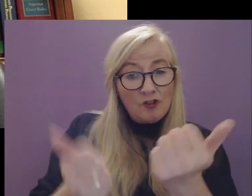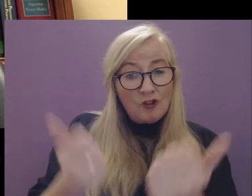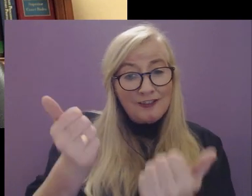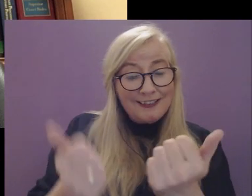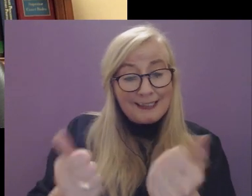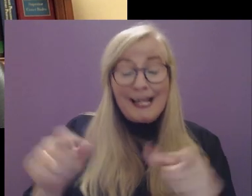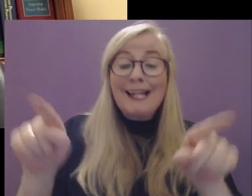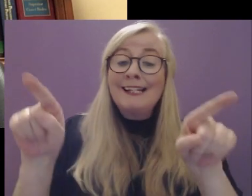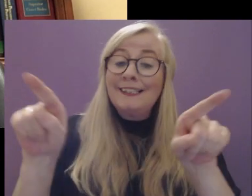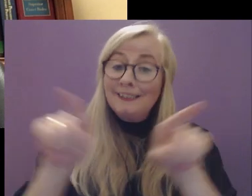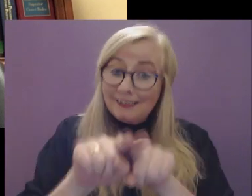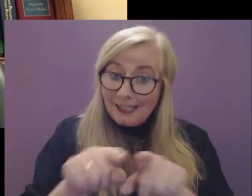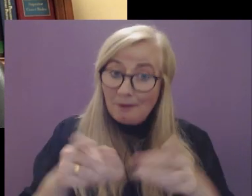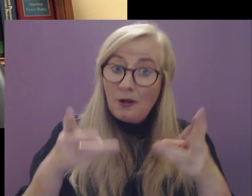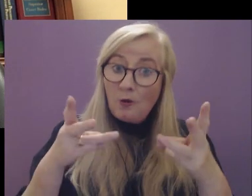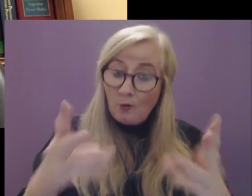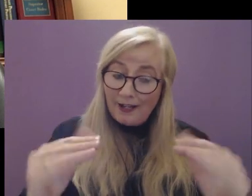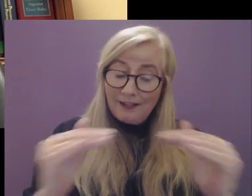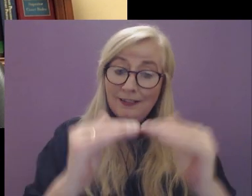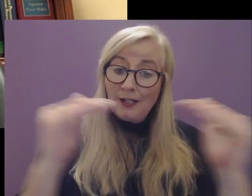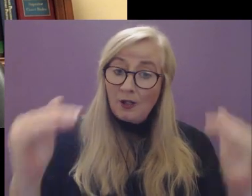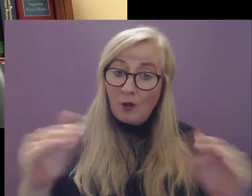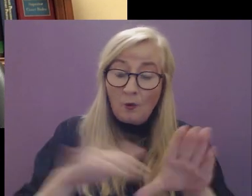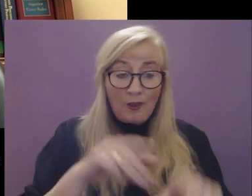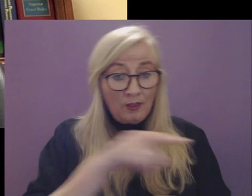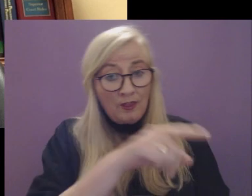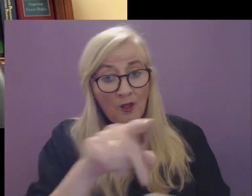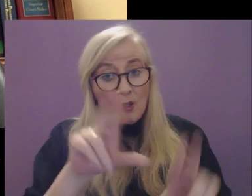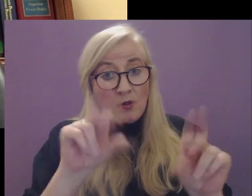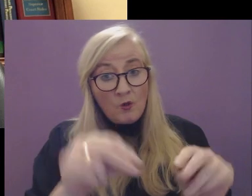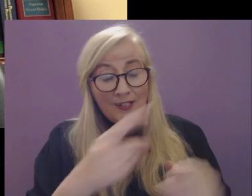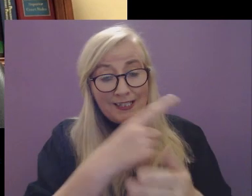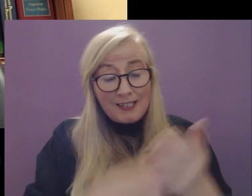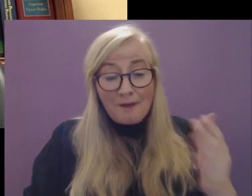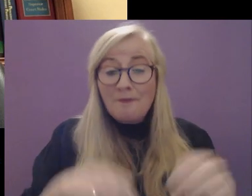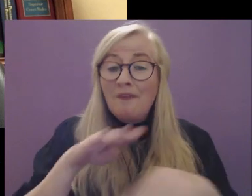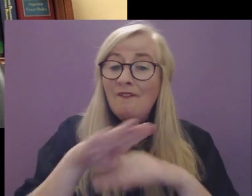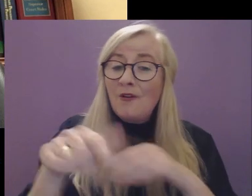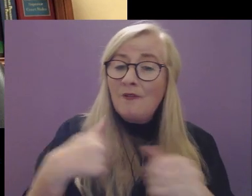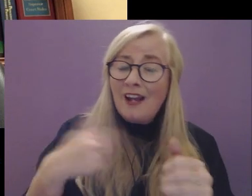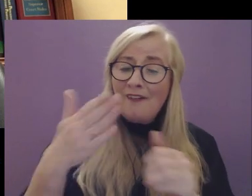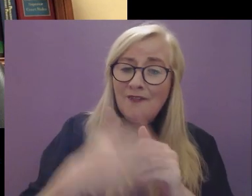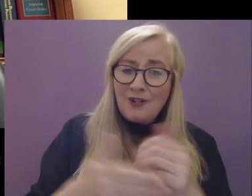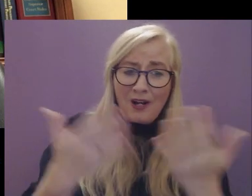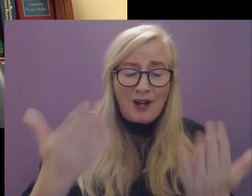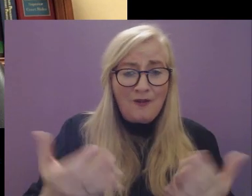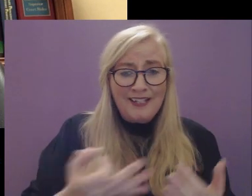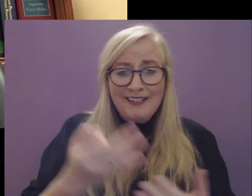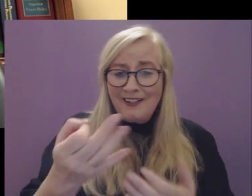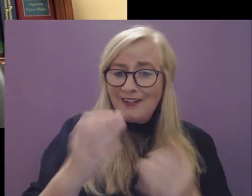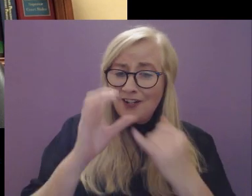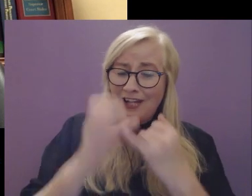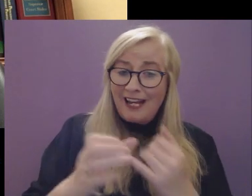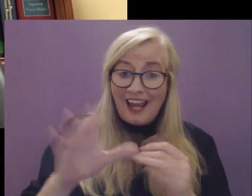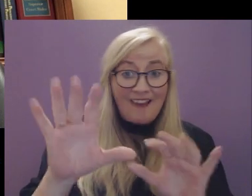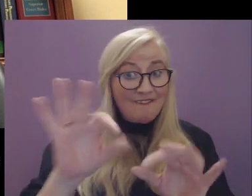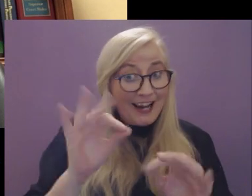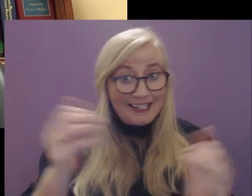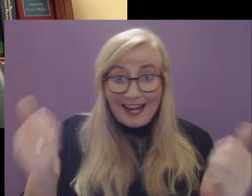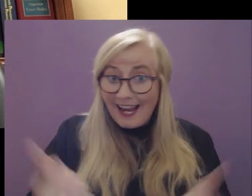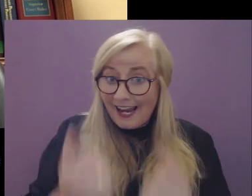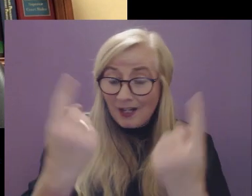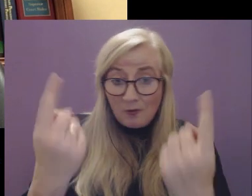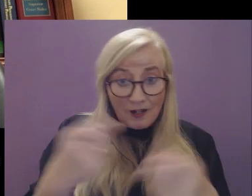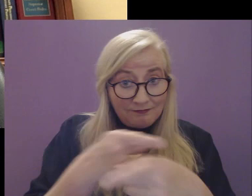in the same way as those who have no disability. Before I conclude, can I take the opportunity to invite